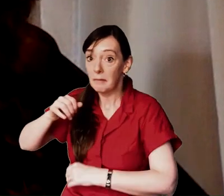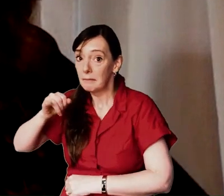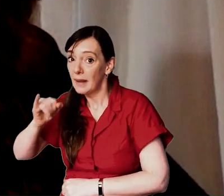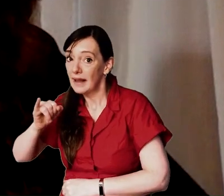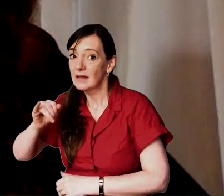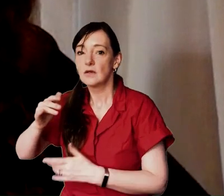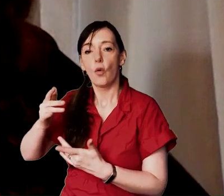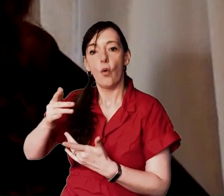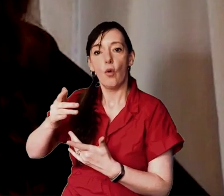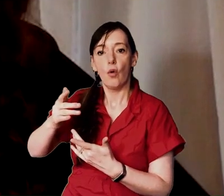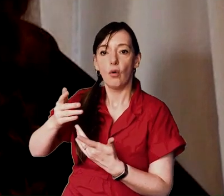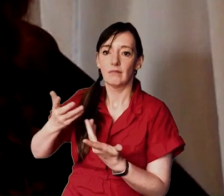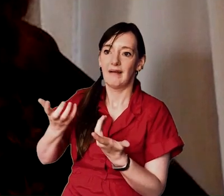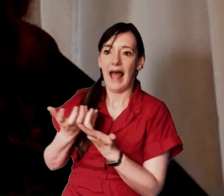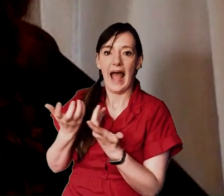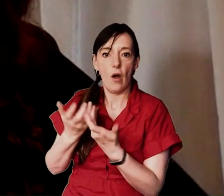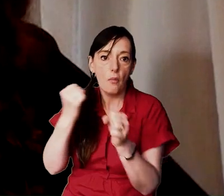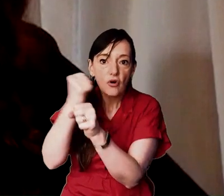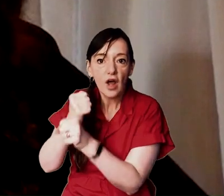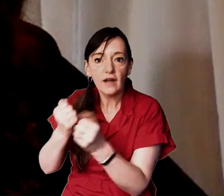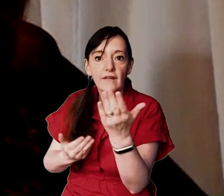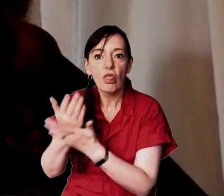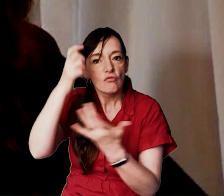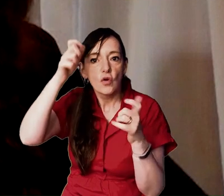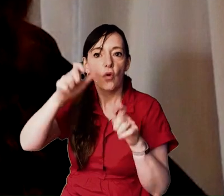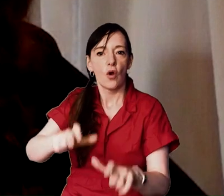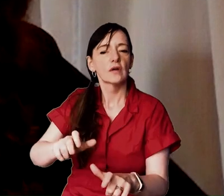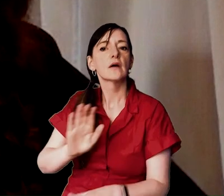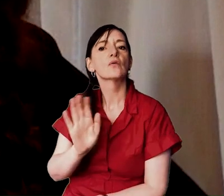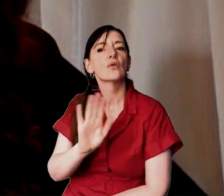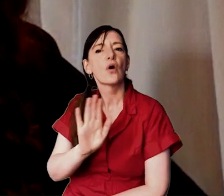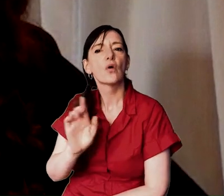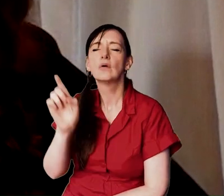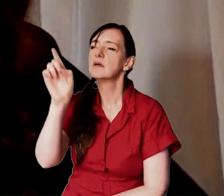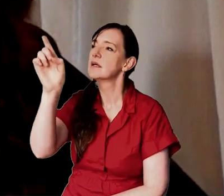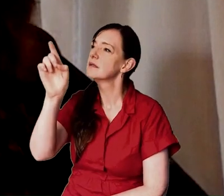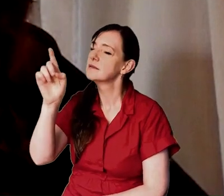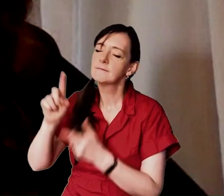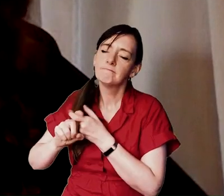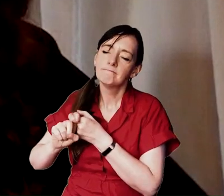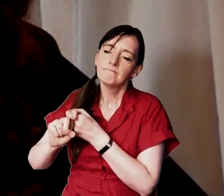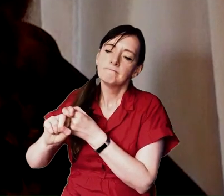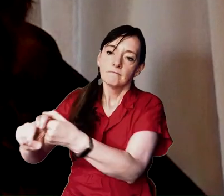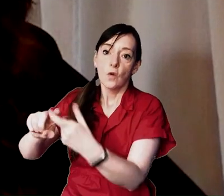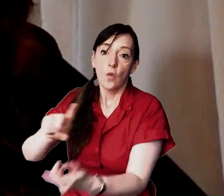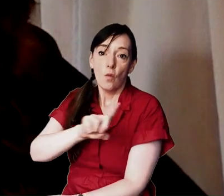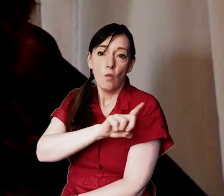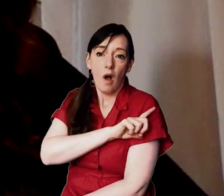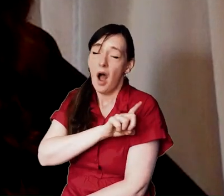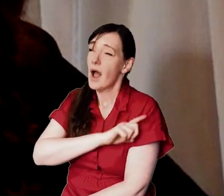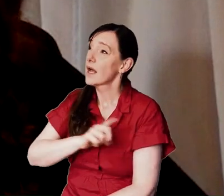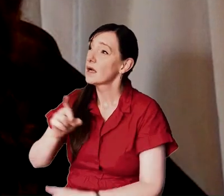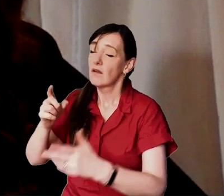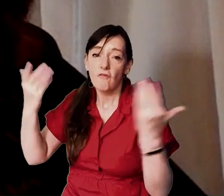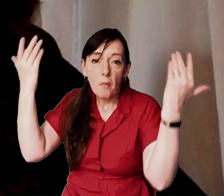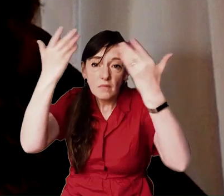during lockdown the christian hope is a uniquely secure hope for us because no other hope is able to pierce the darkness